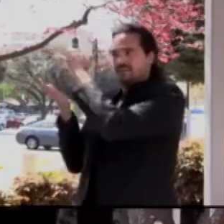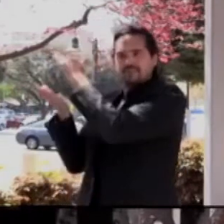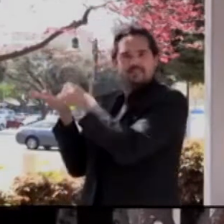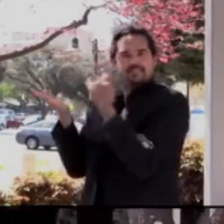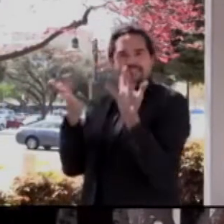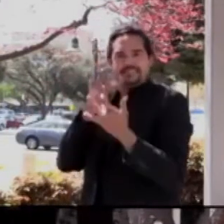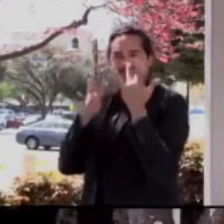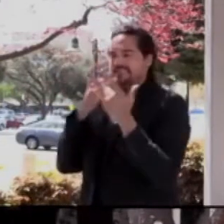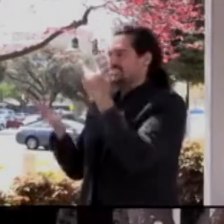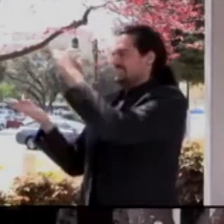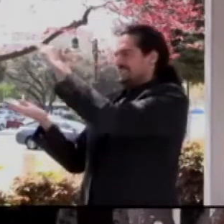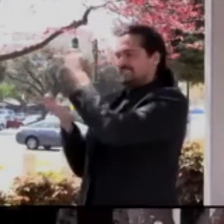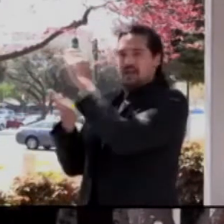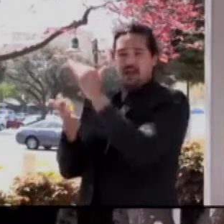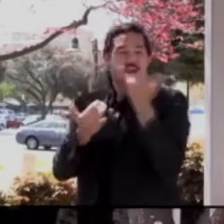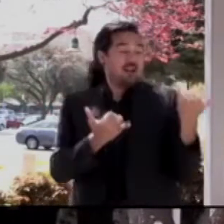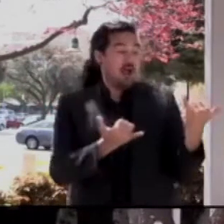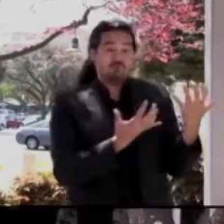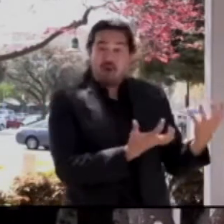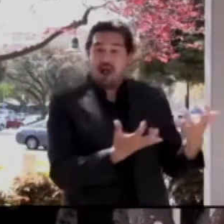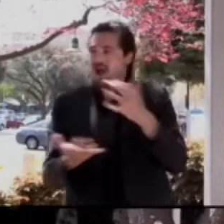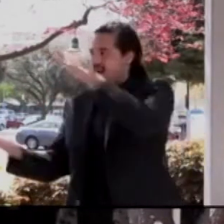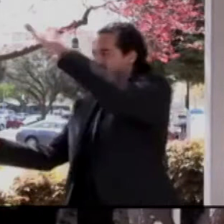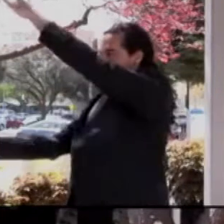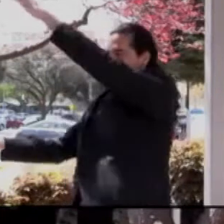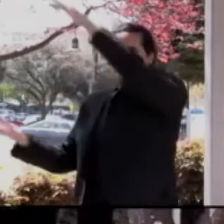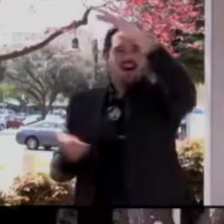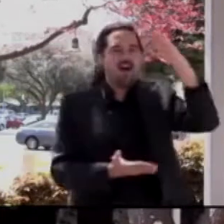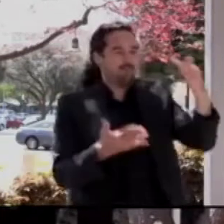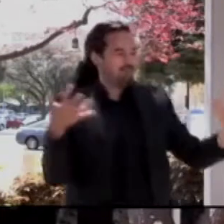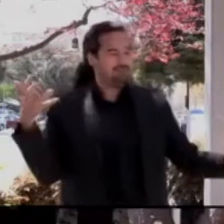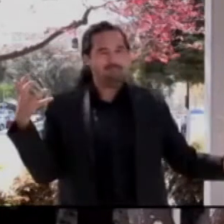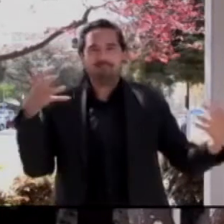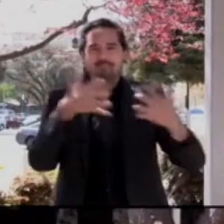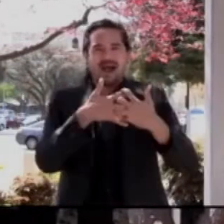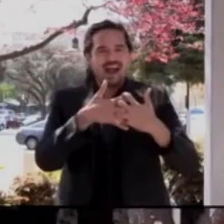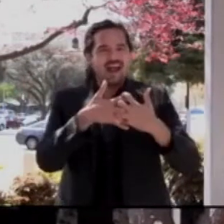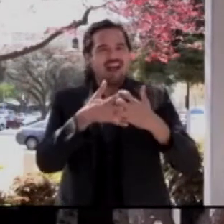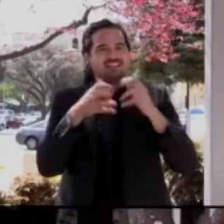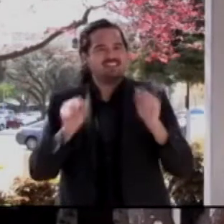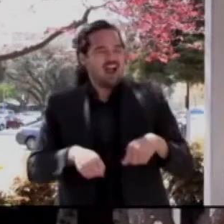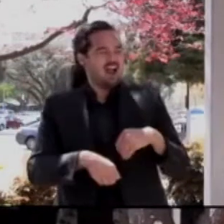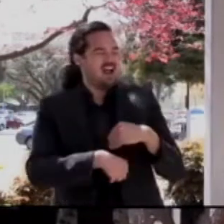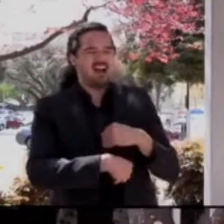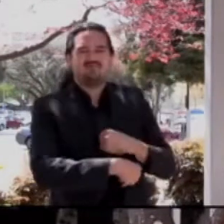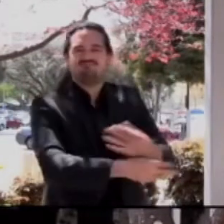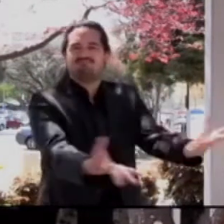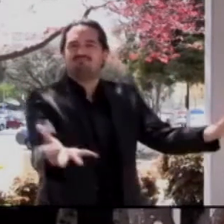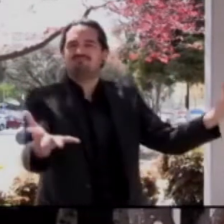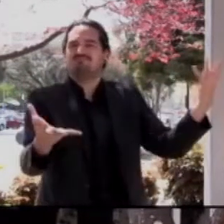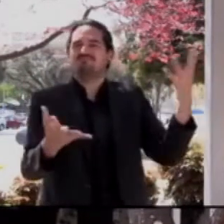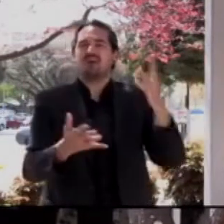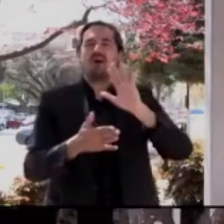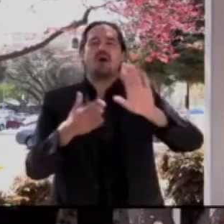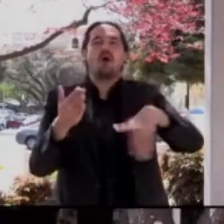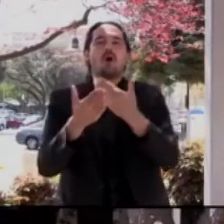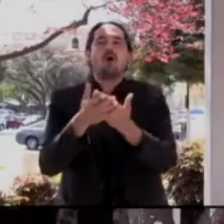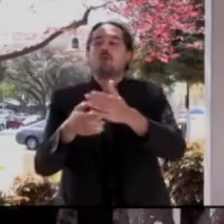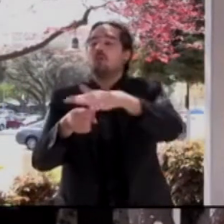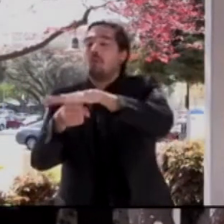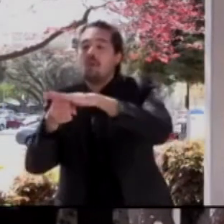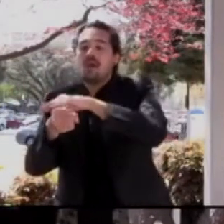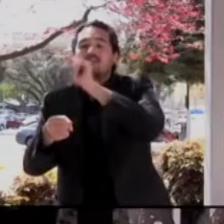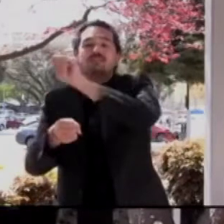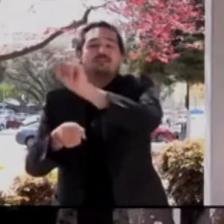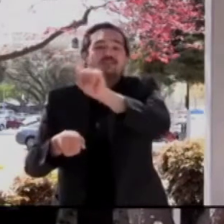need, that demand. We're excited at all our locations that all of our providers will now be able to provide additional vaccines to